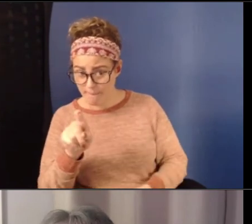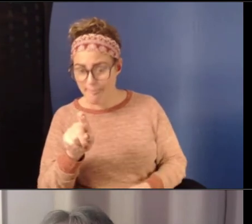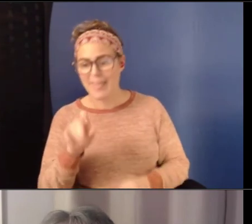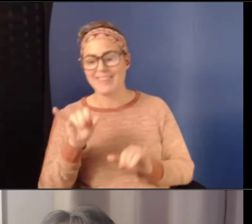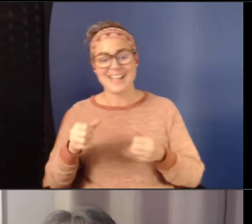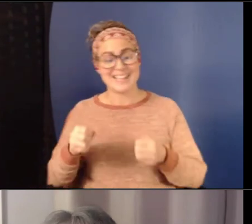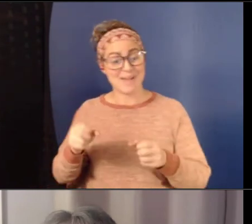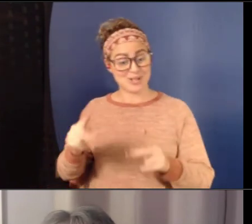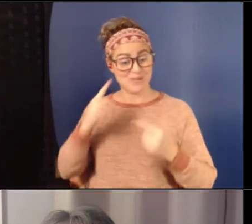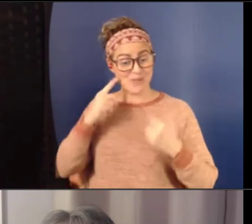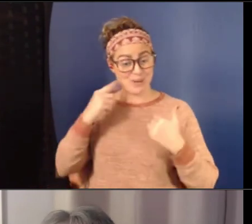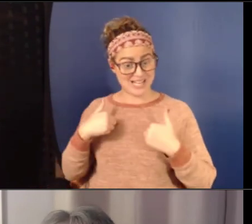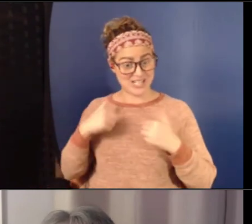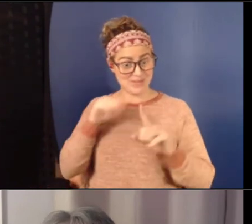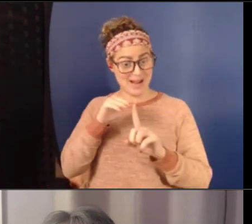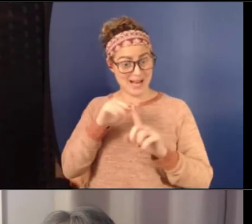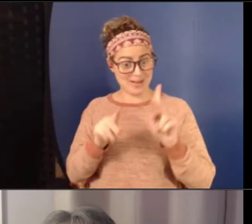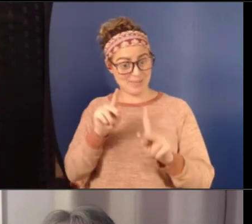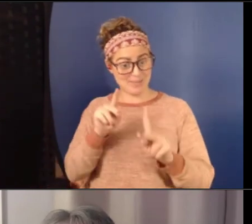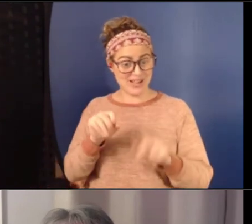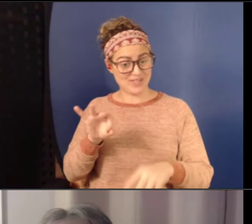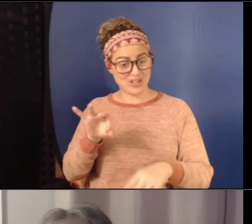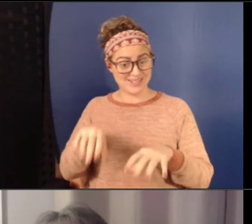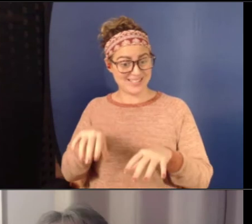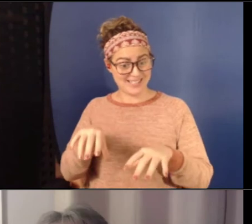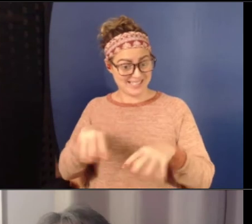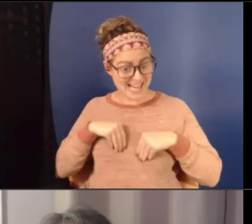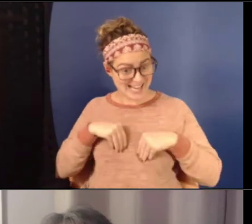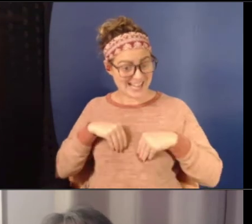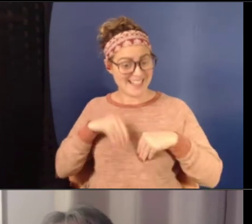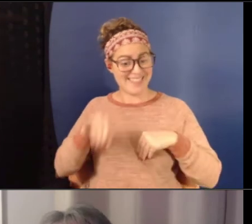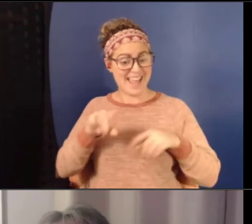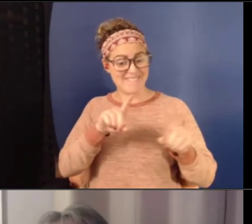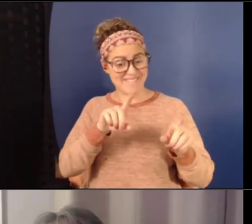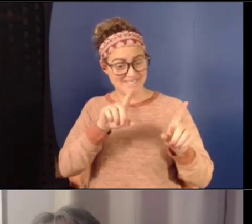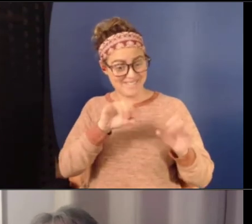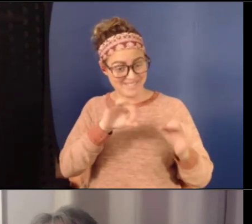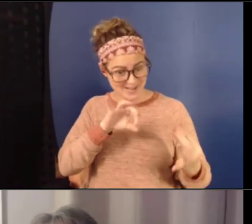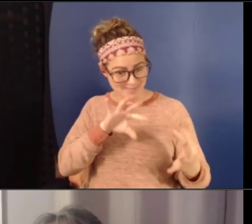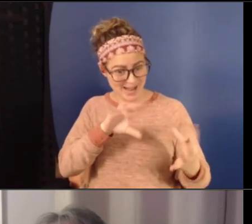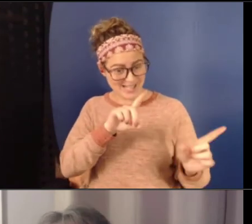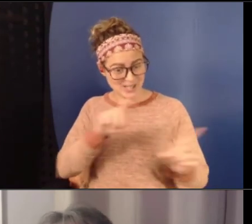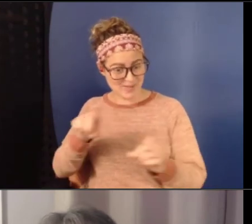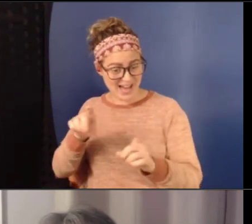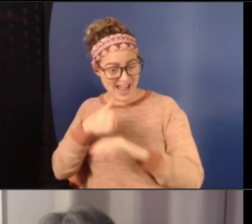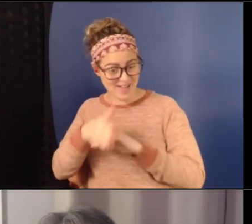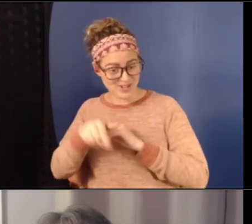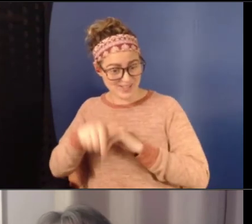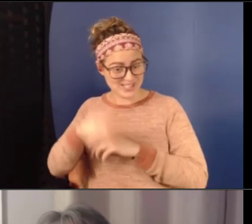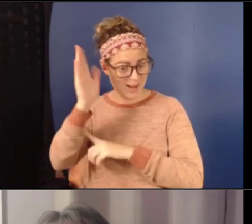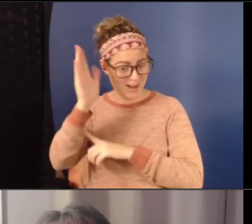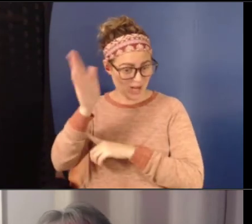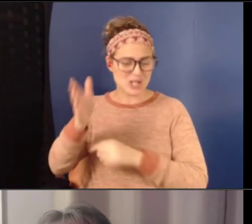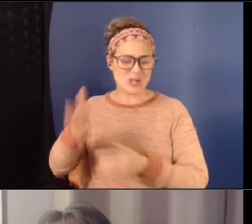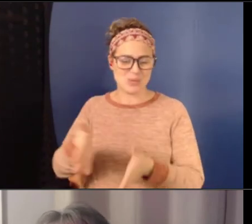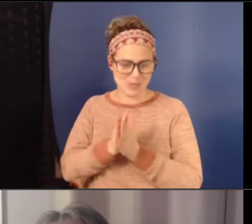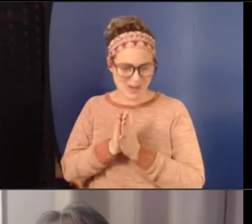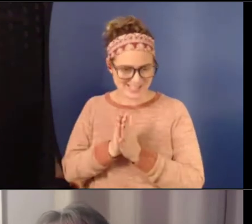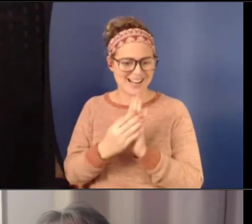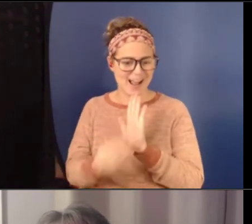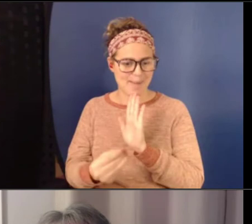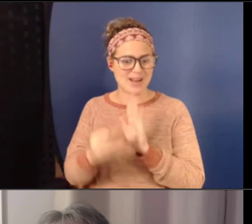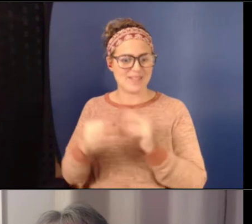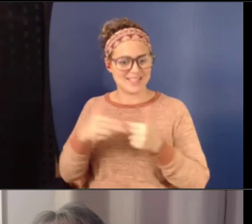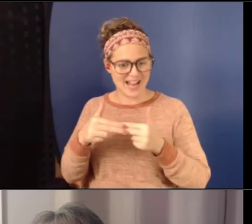opportunity to remind people if you take that feedback survey right after the webinar, that's where you can request a copy of the slides and a